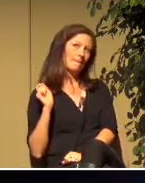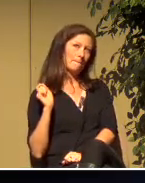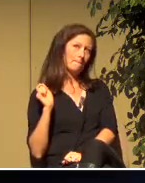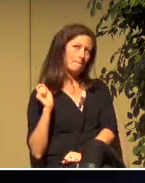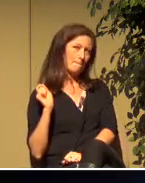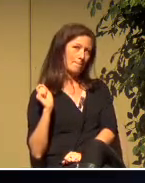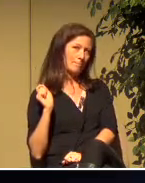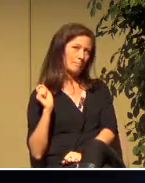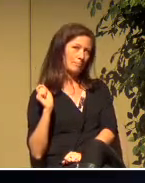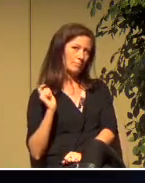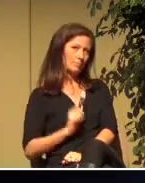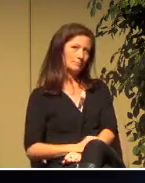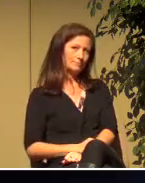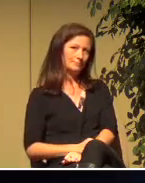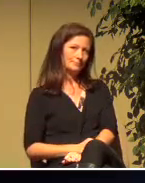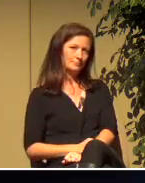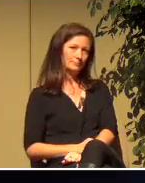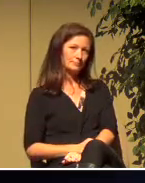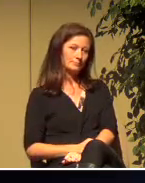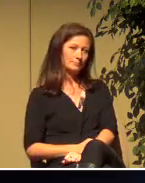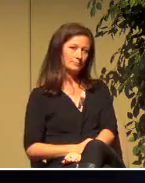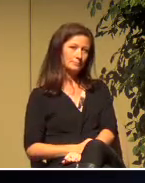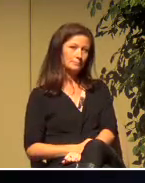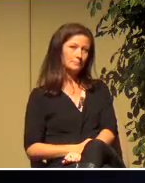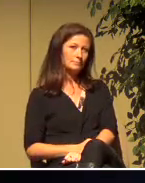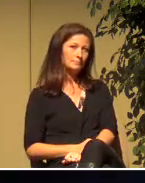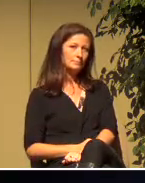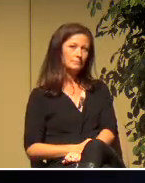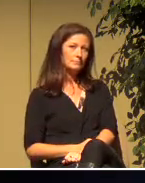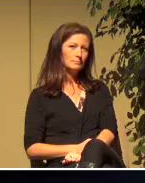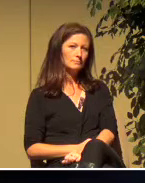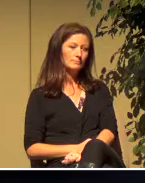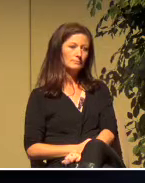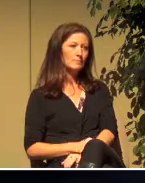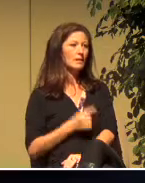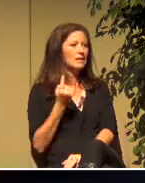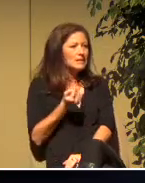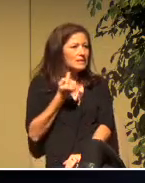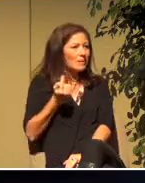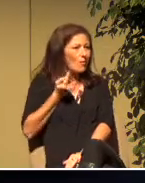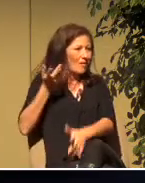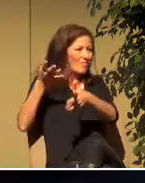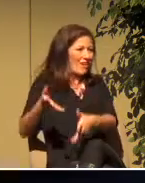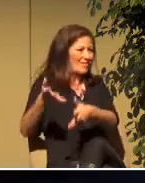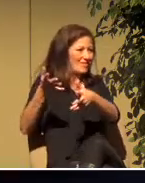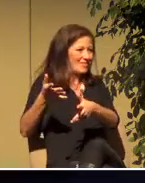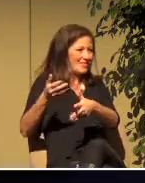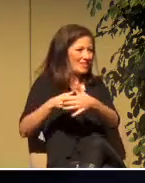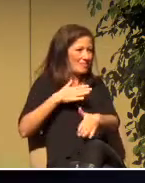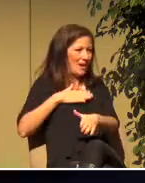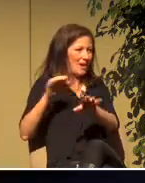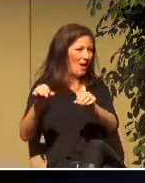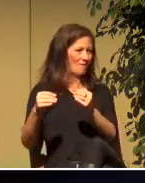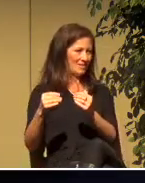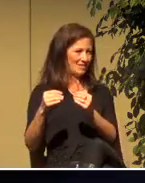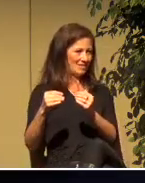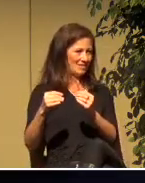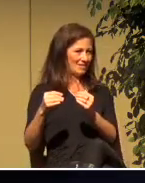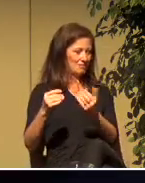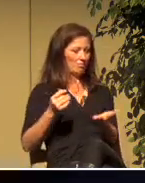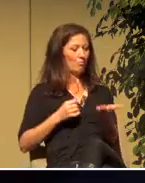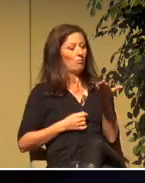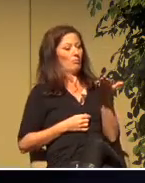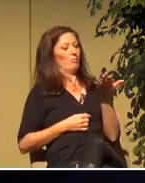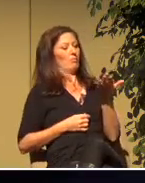the gems had left that note in my office and that note is now prominently on one of